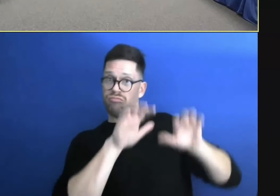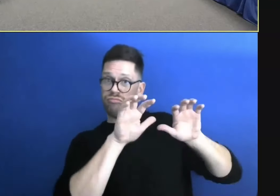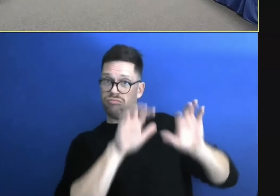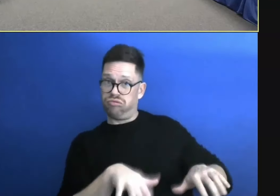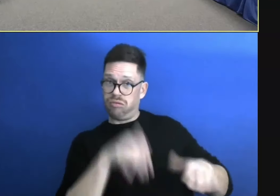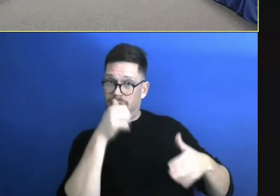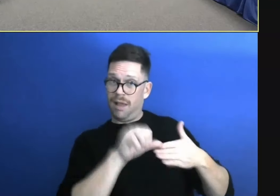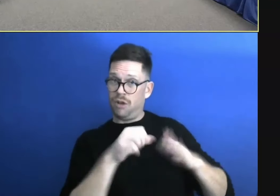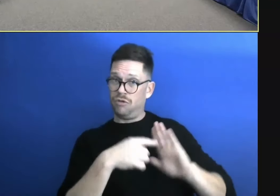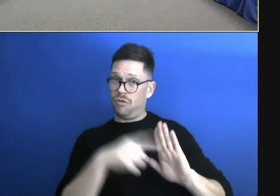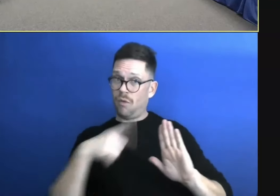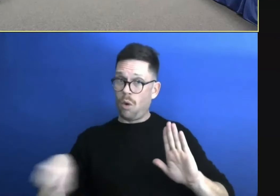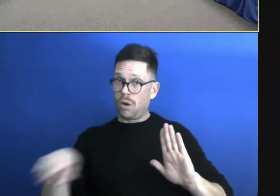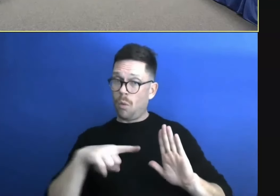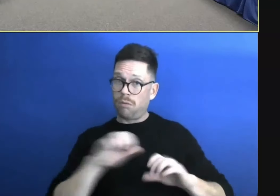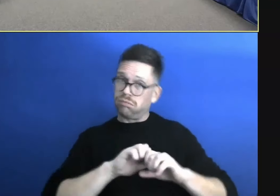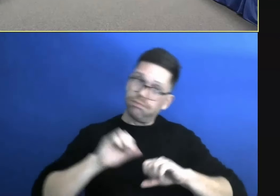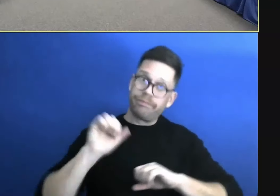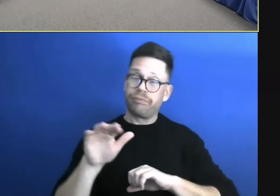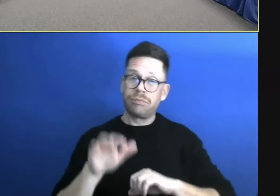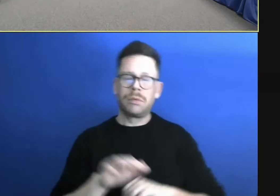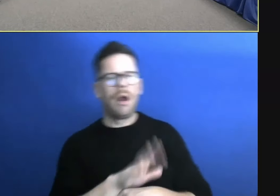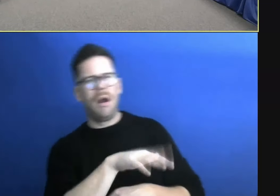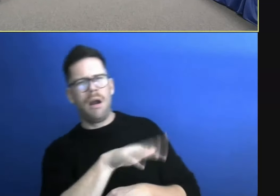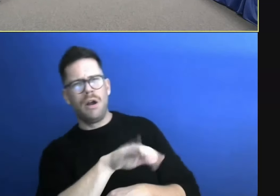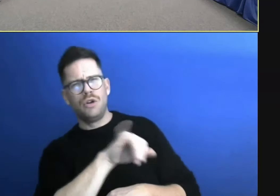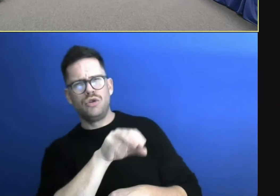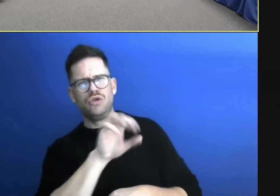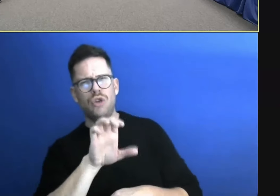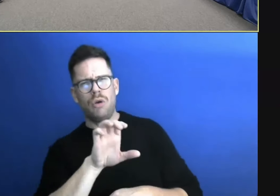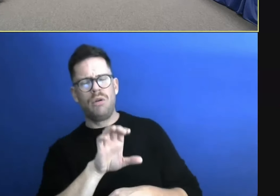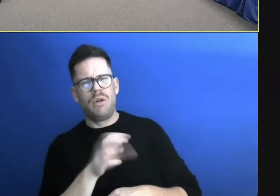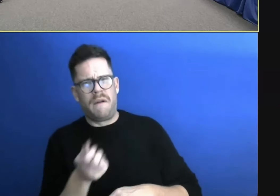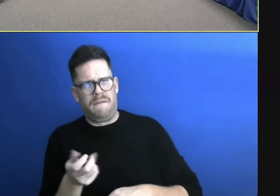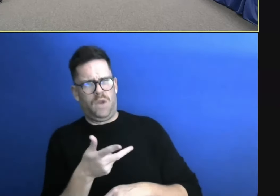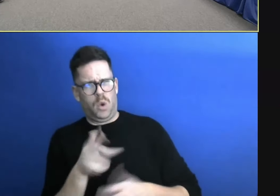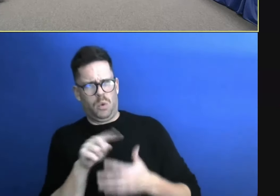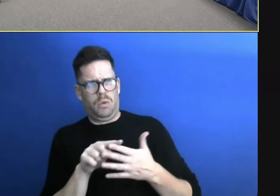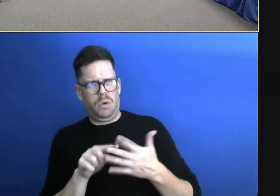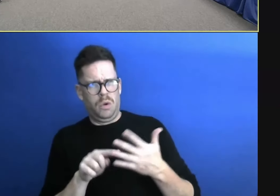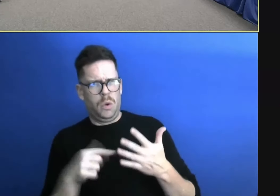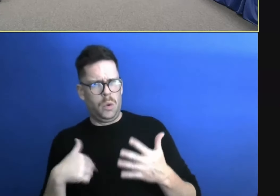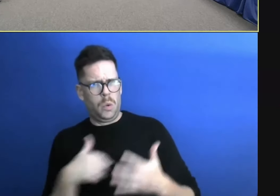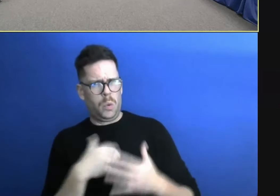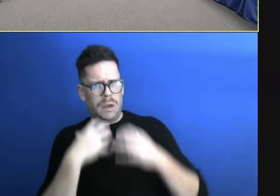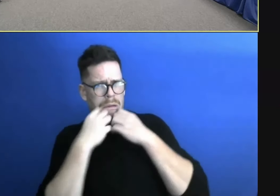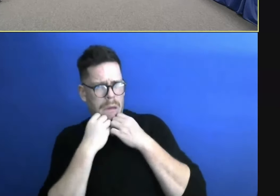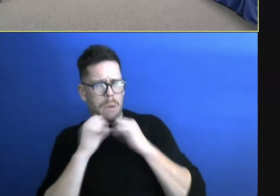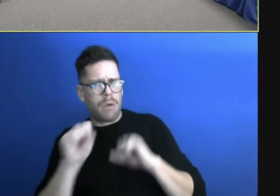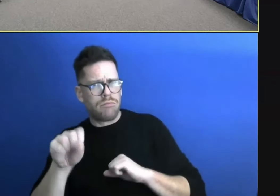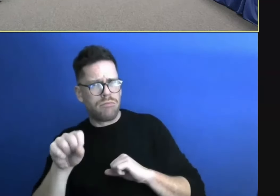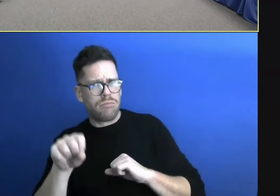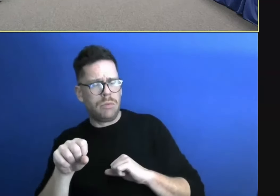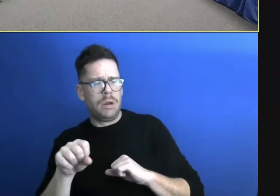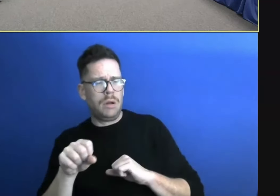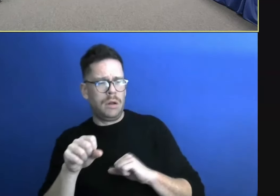You know what, Joe? mean, I think there's, there's a couple of people we care about. I don't even get this set up. Let's, let's move on. Let's just do what we care about. Okay.